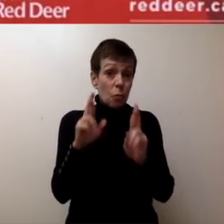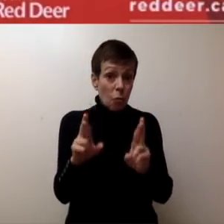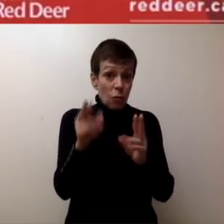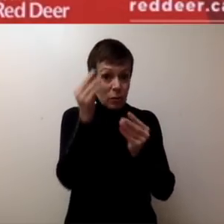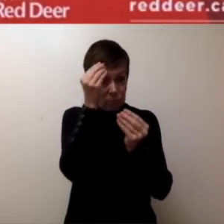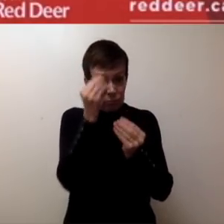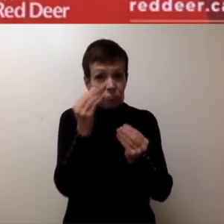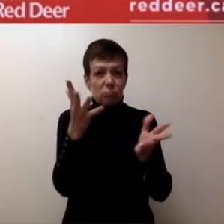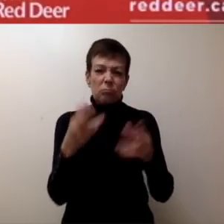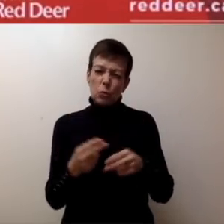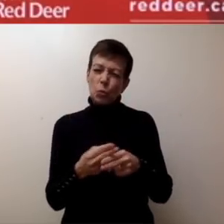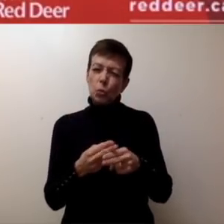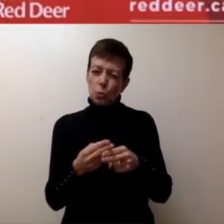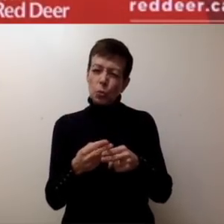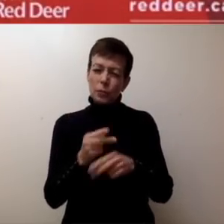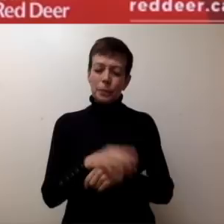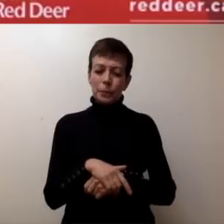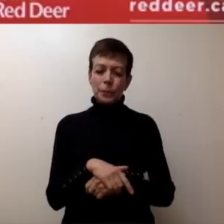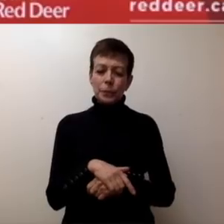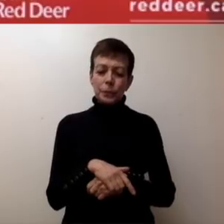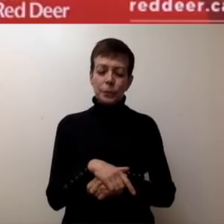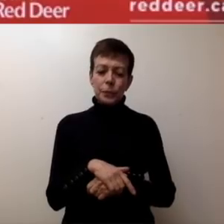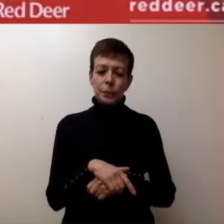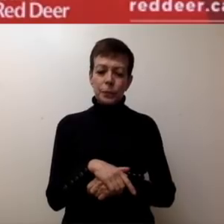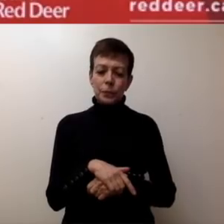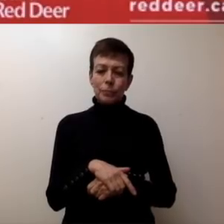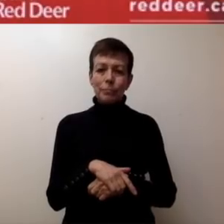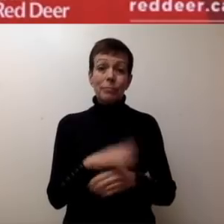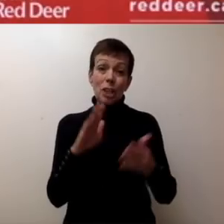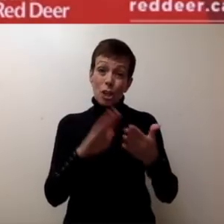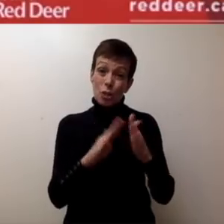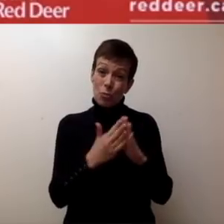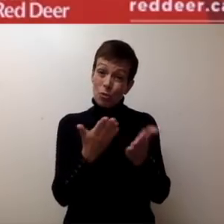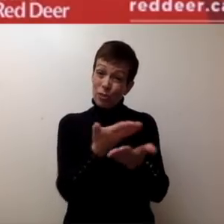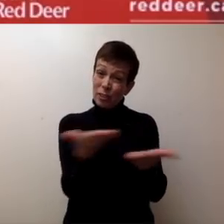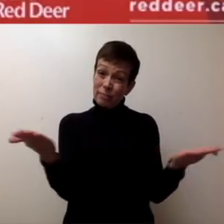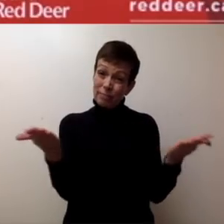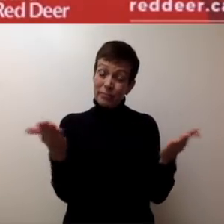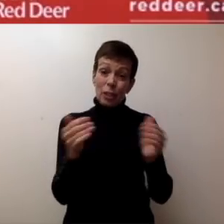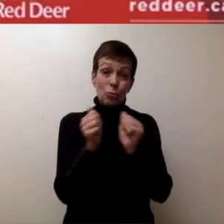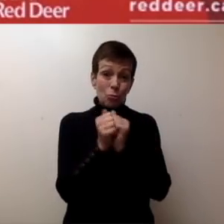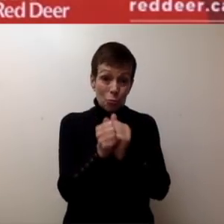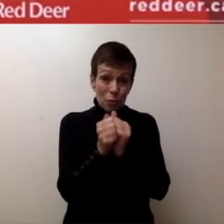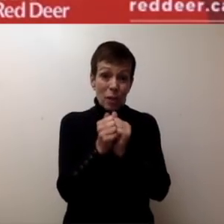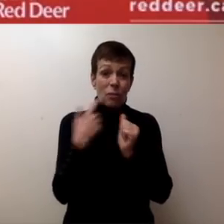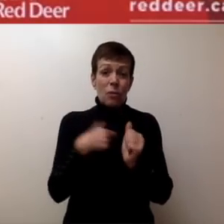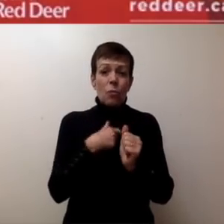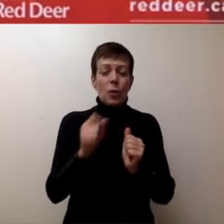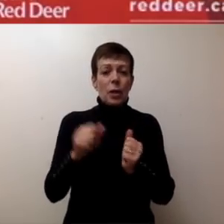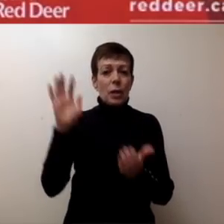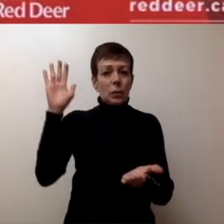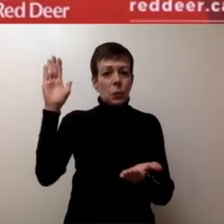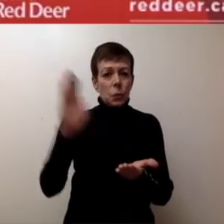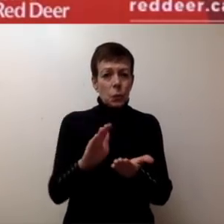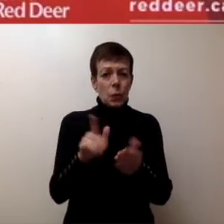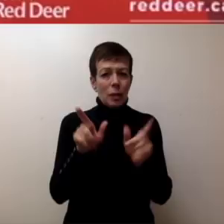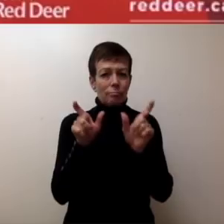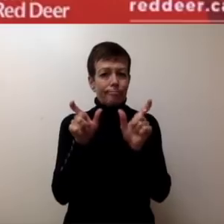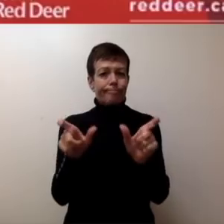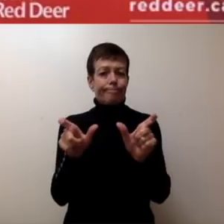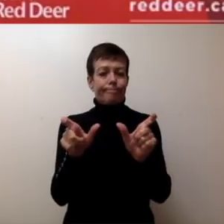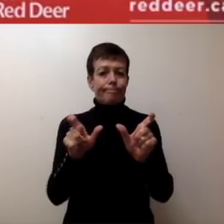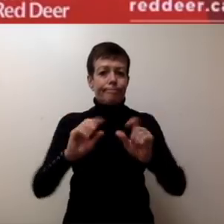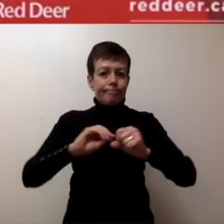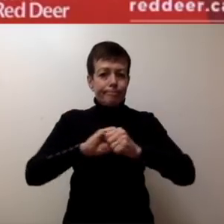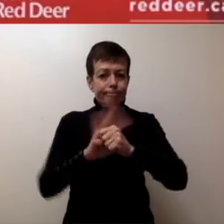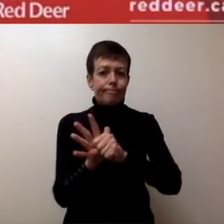the coming days. Community friends, together we can prevent the spread of COVID-19 in Red Deer, and together